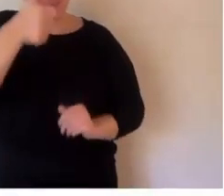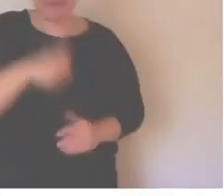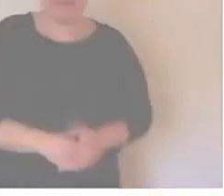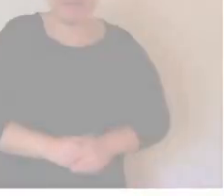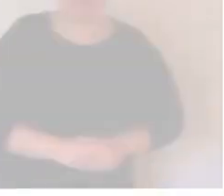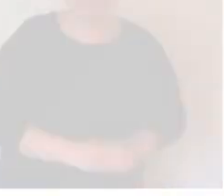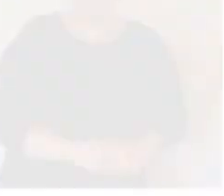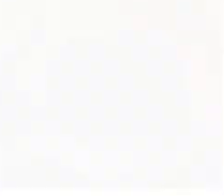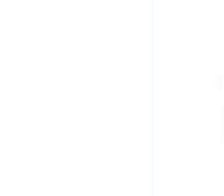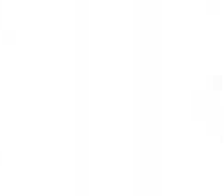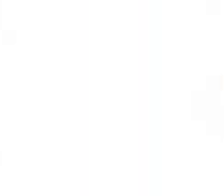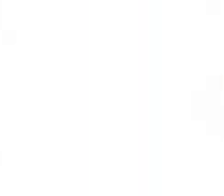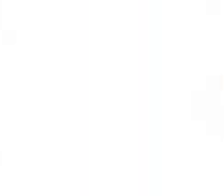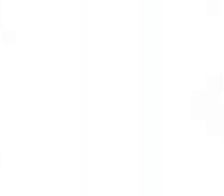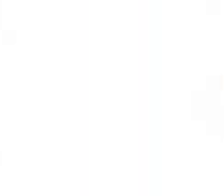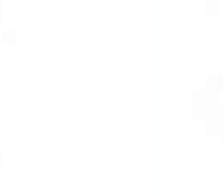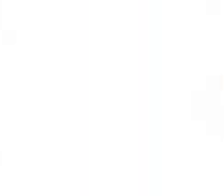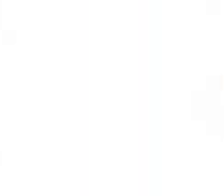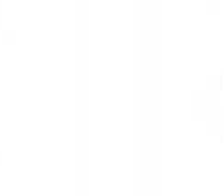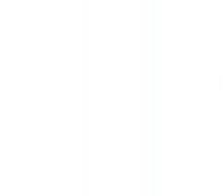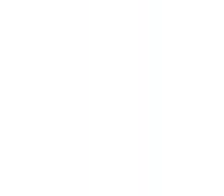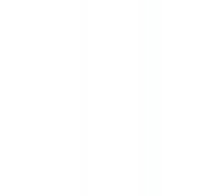Bye. Bye. Bye. Bye. Bye.